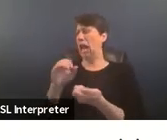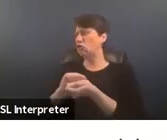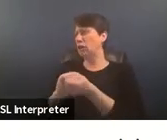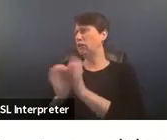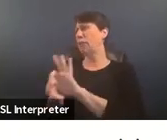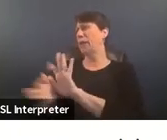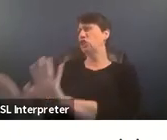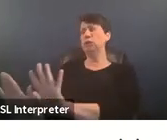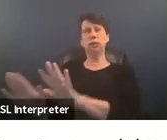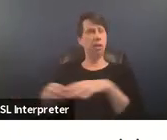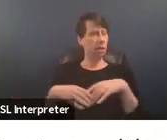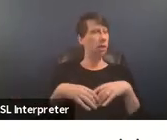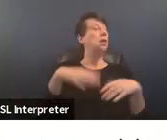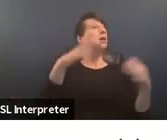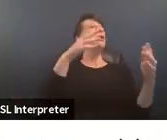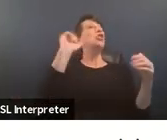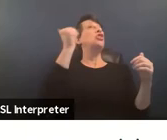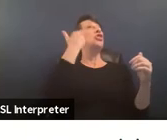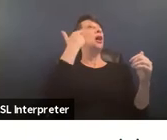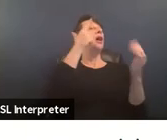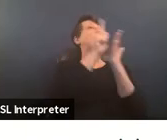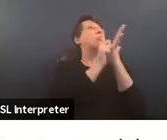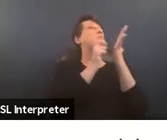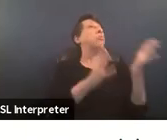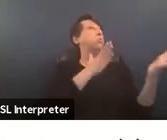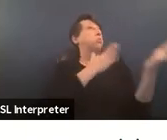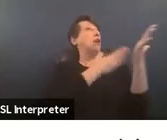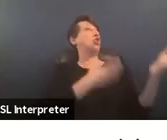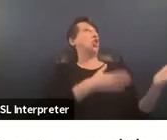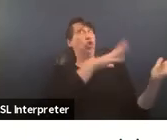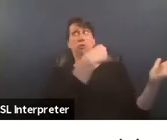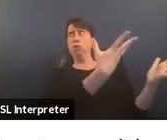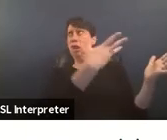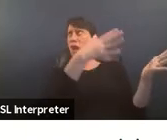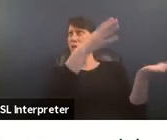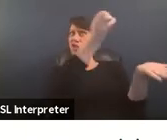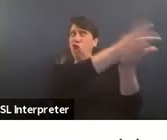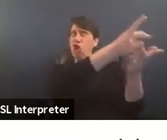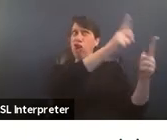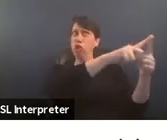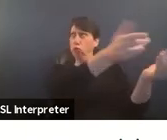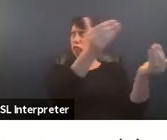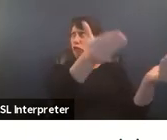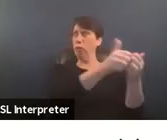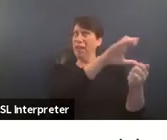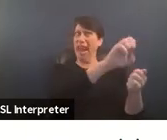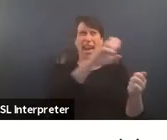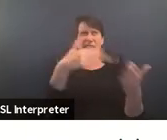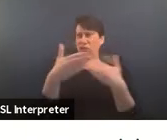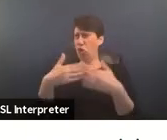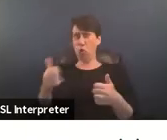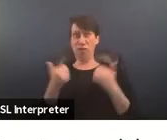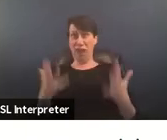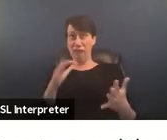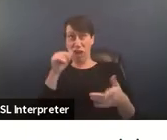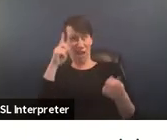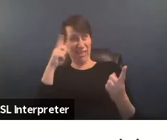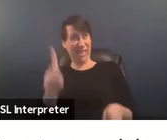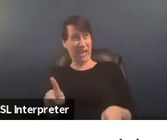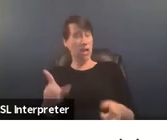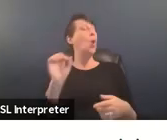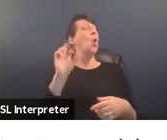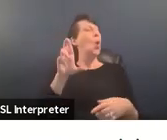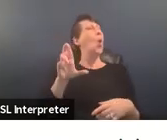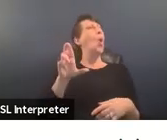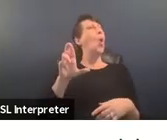um no drop rules giving prosecutors the authority to move forward with cases where the survivor did not consent or has